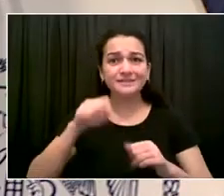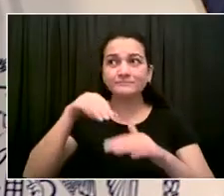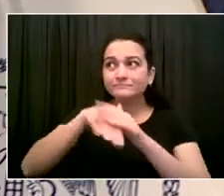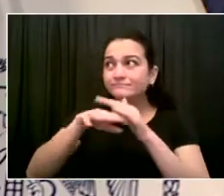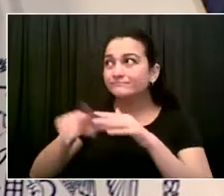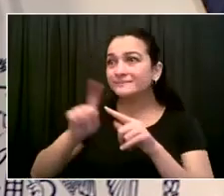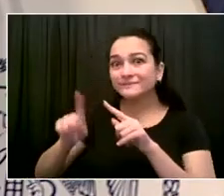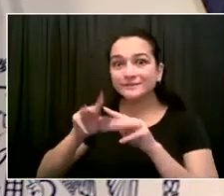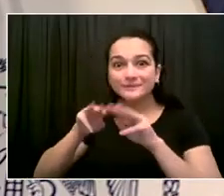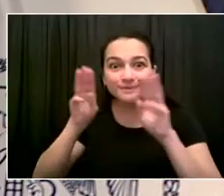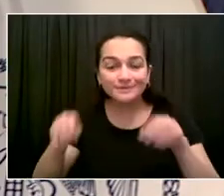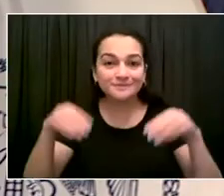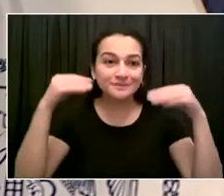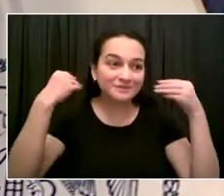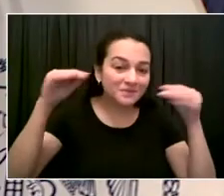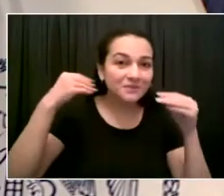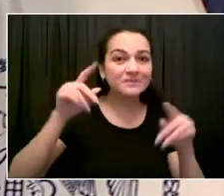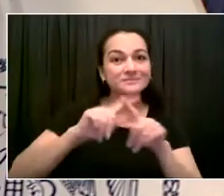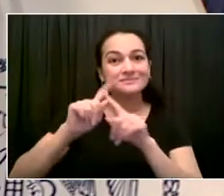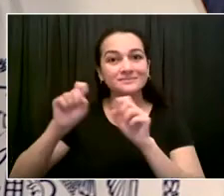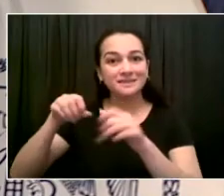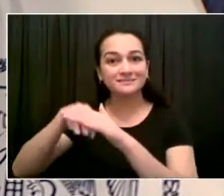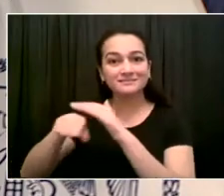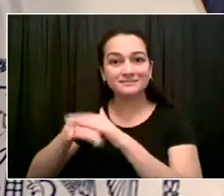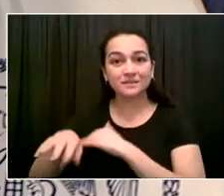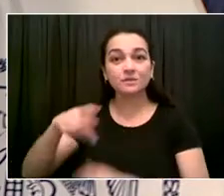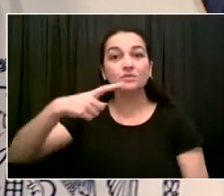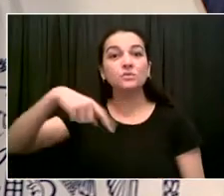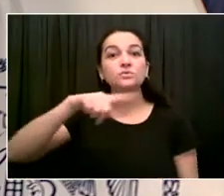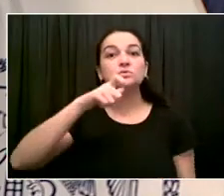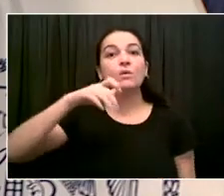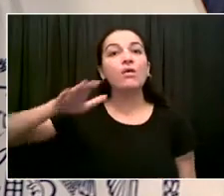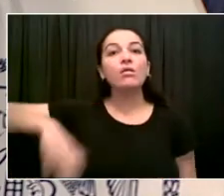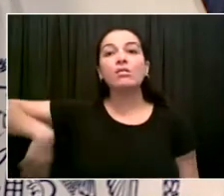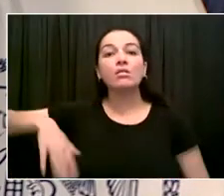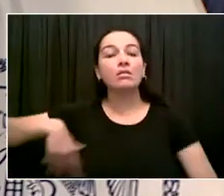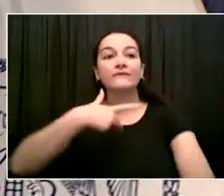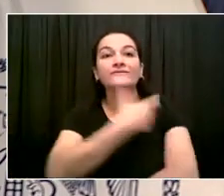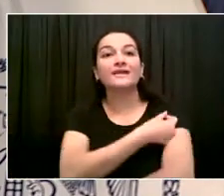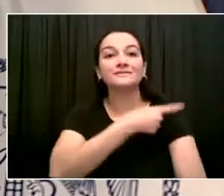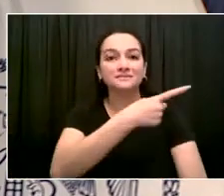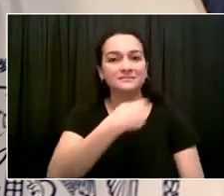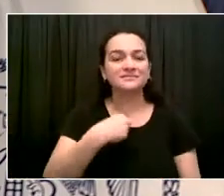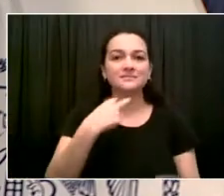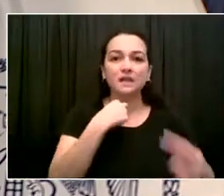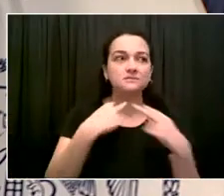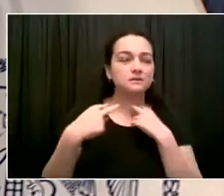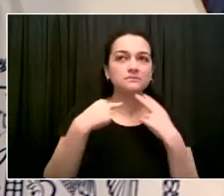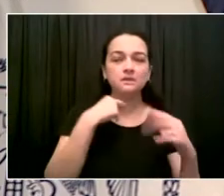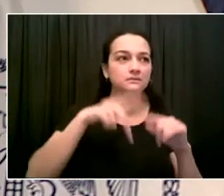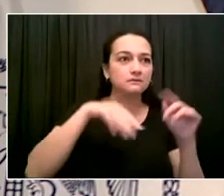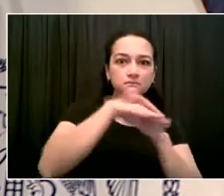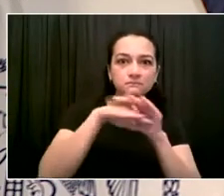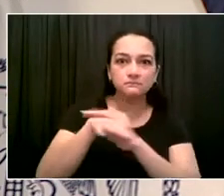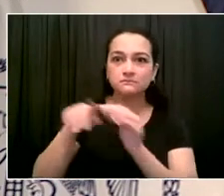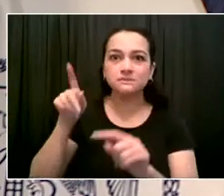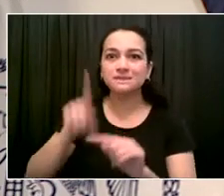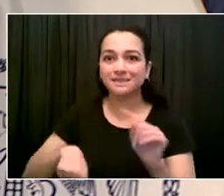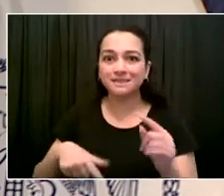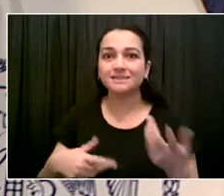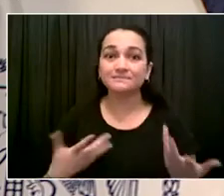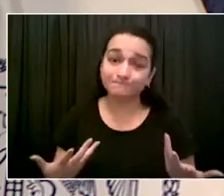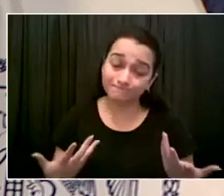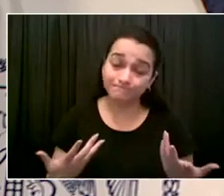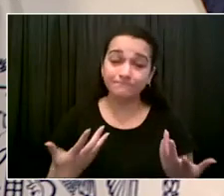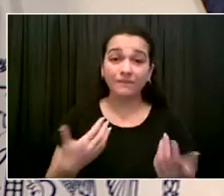world for folks who are unvaccinated. So that's the strategic thrust. In that context, the